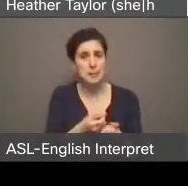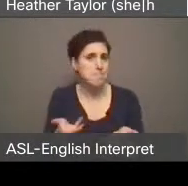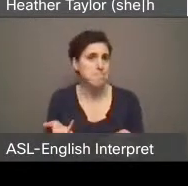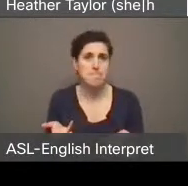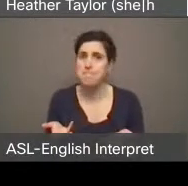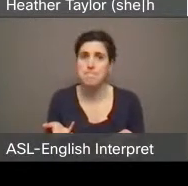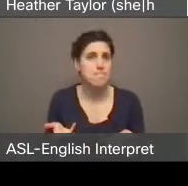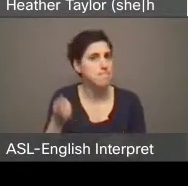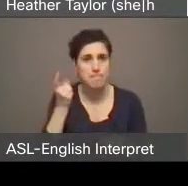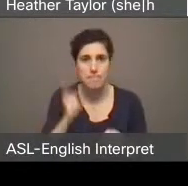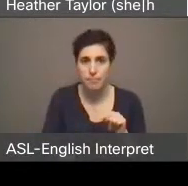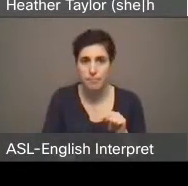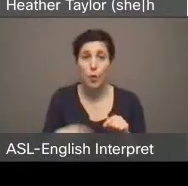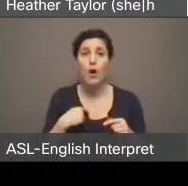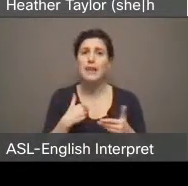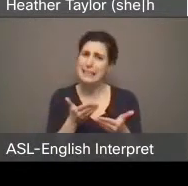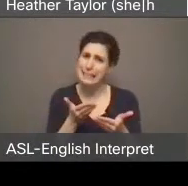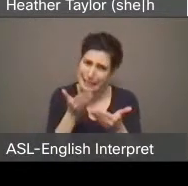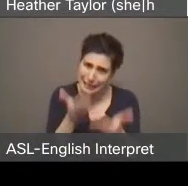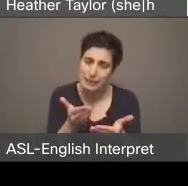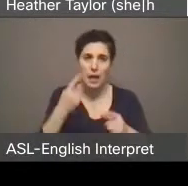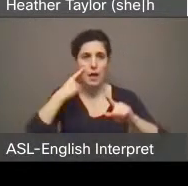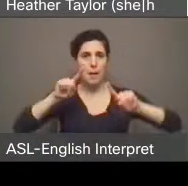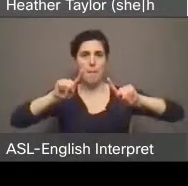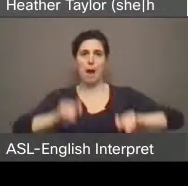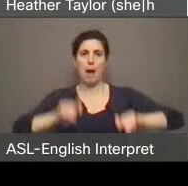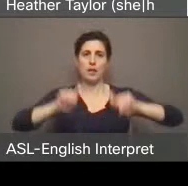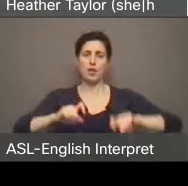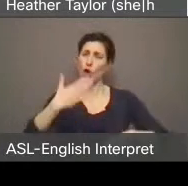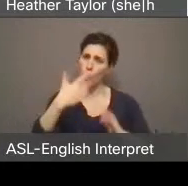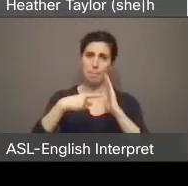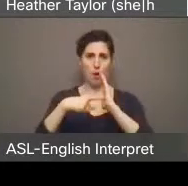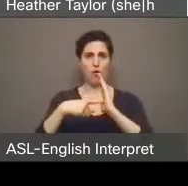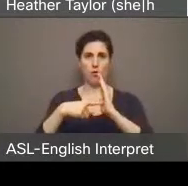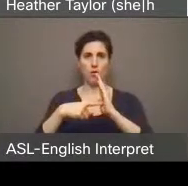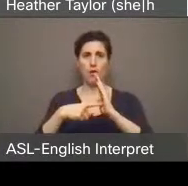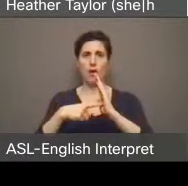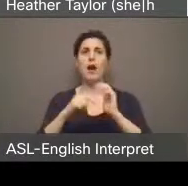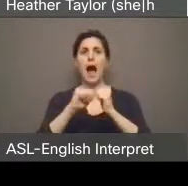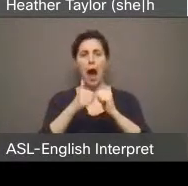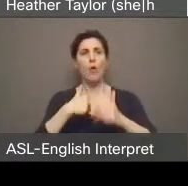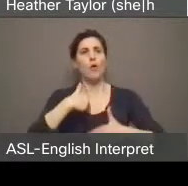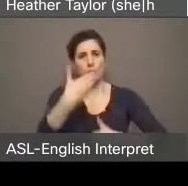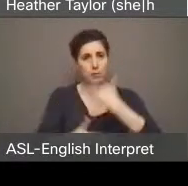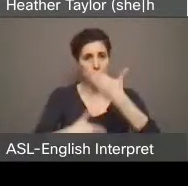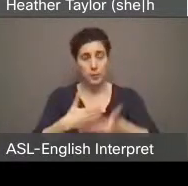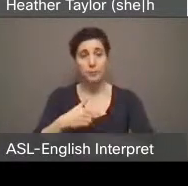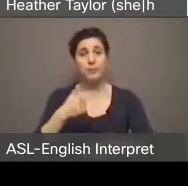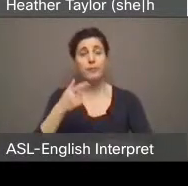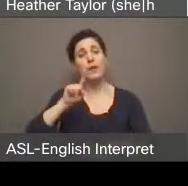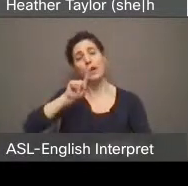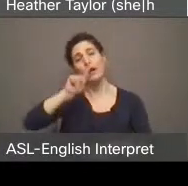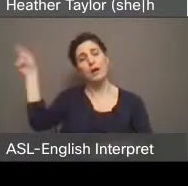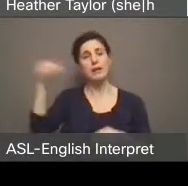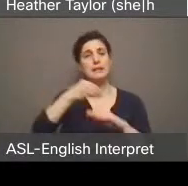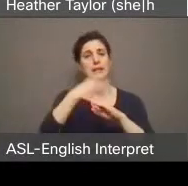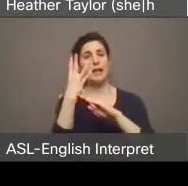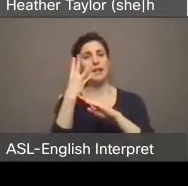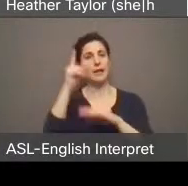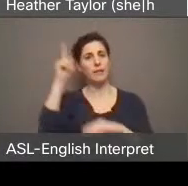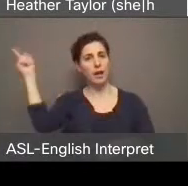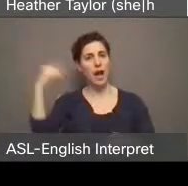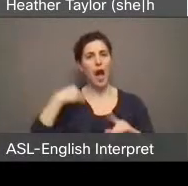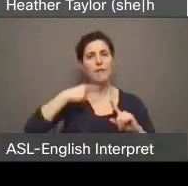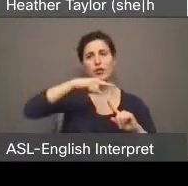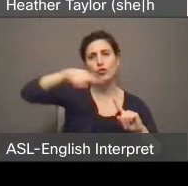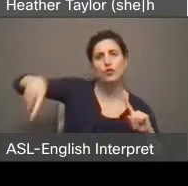a pilot like this is just, it's an excellent model and a way forward. You know, in Scandinavia, in that notion of circular economy, that